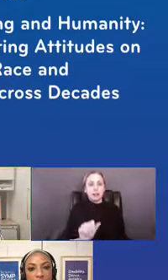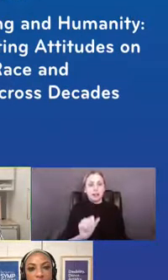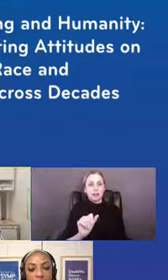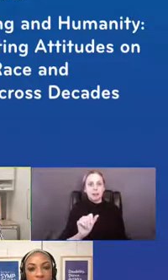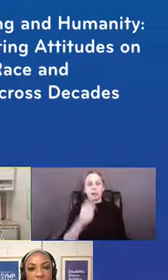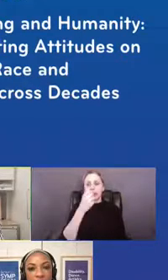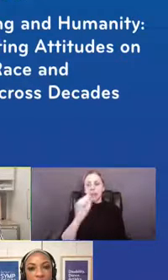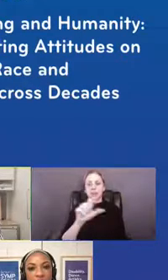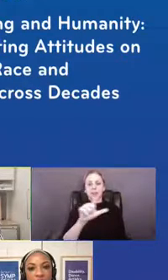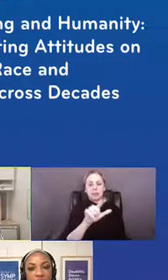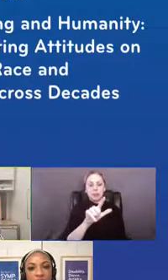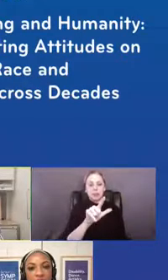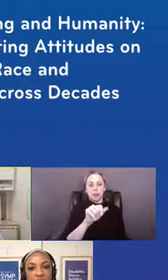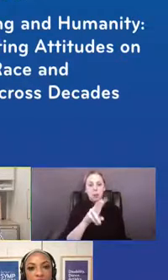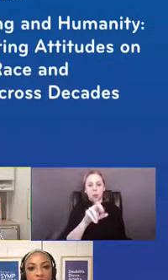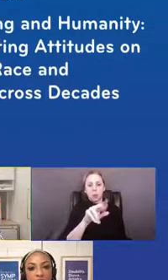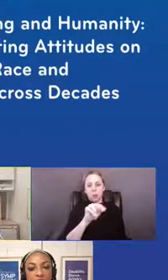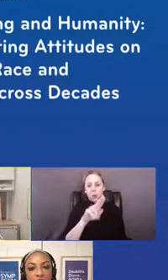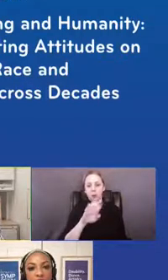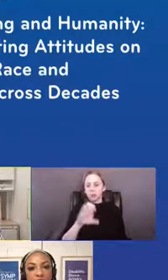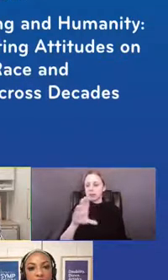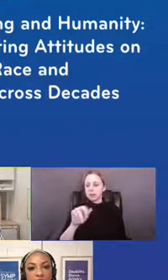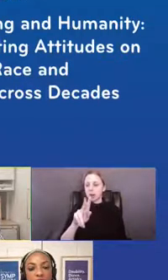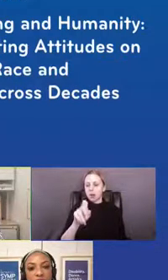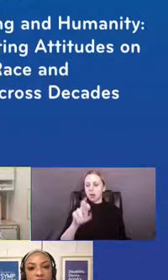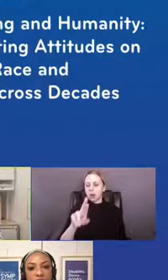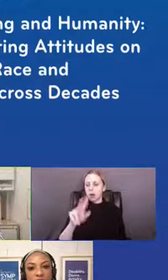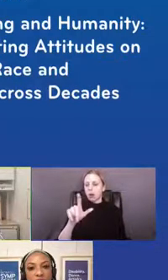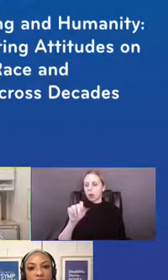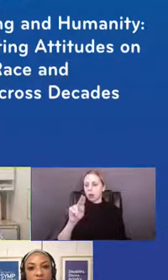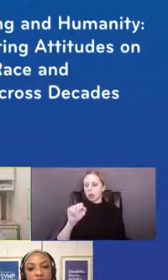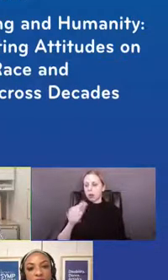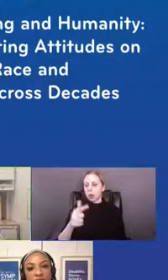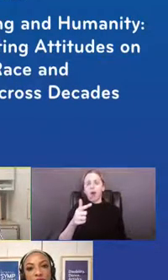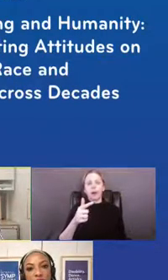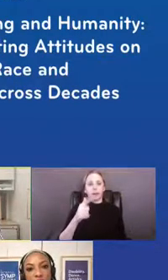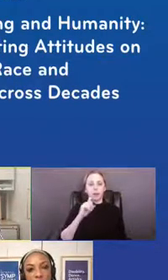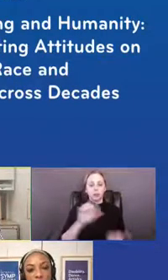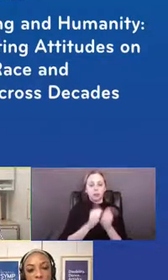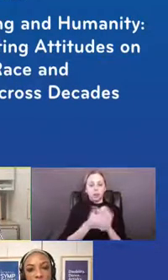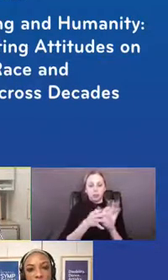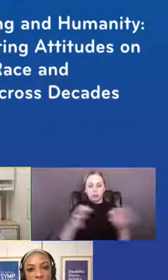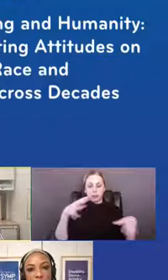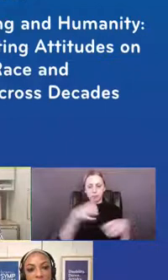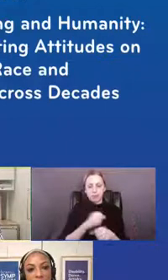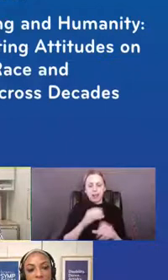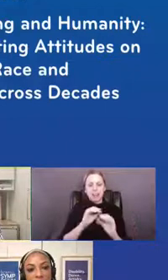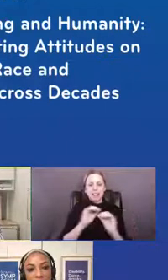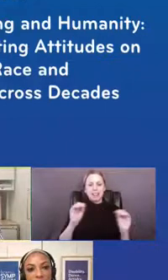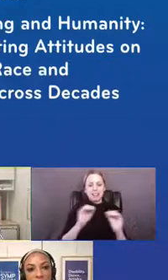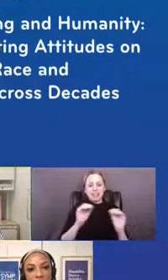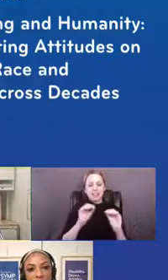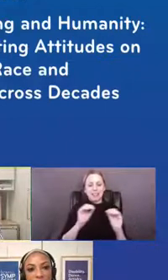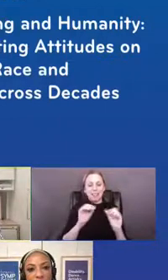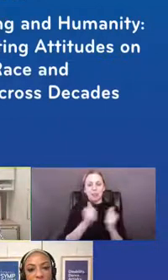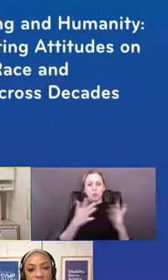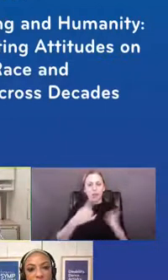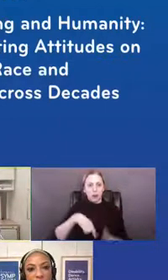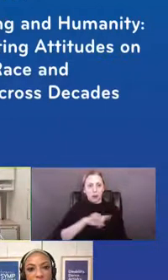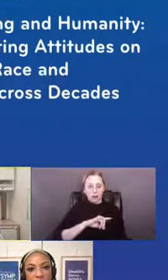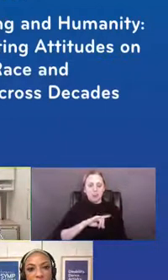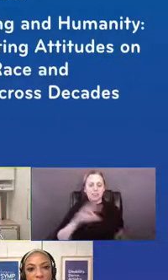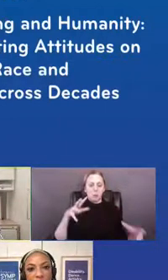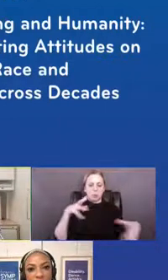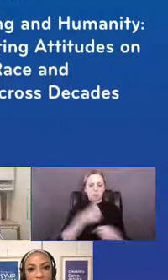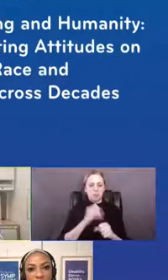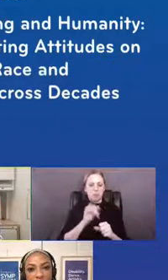repositioned the phrase with the shorter, Nothing Without Us, which we have since adopted as an organizational value through the establishment